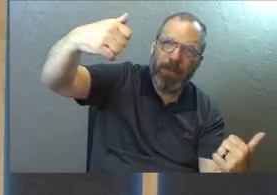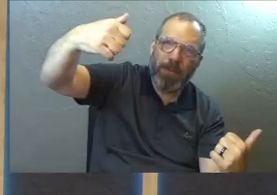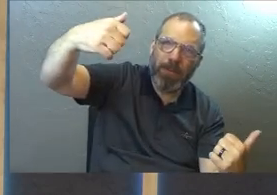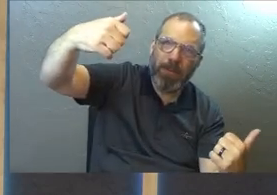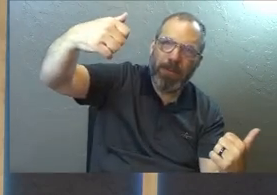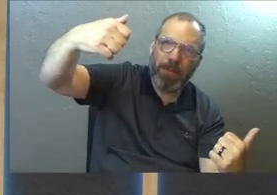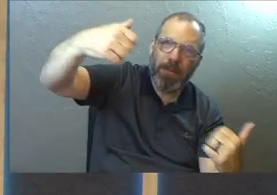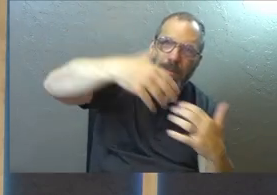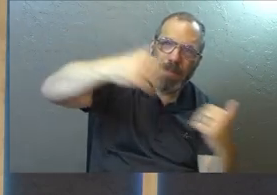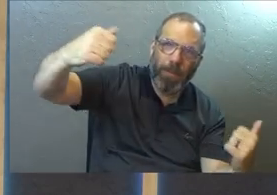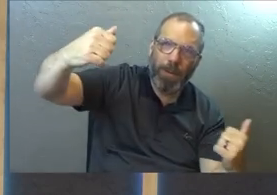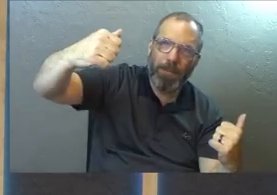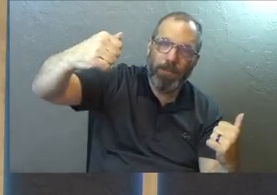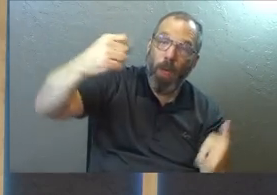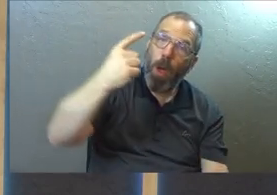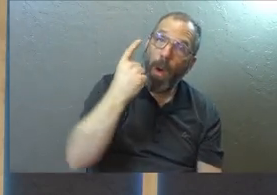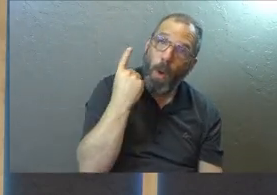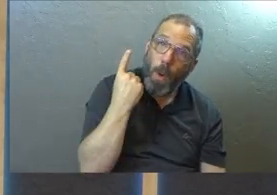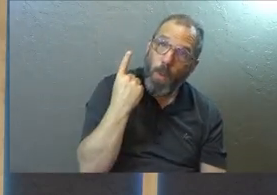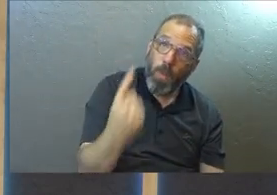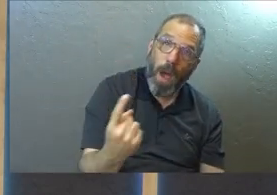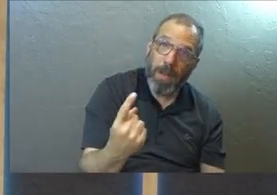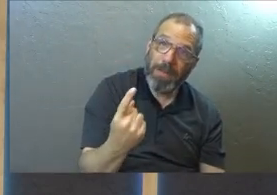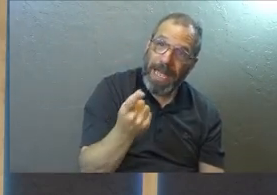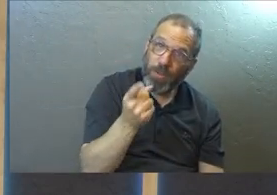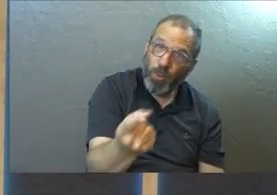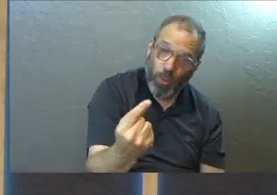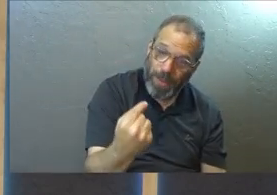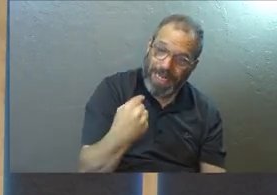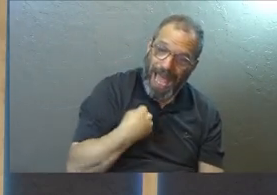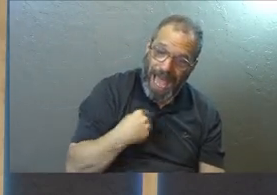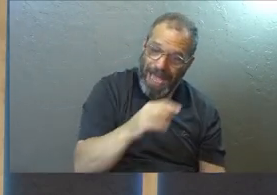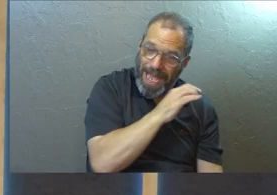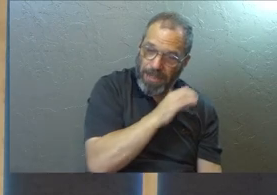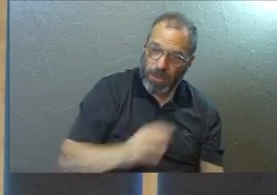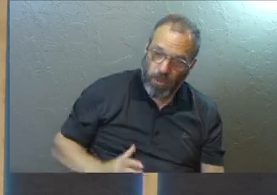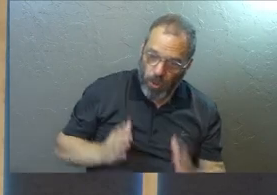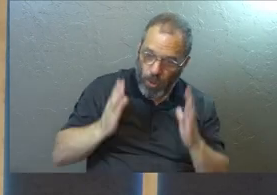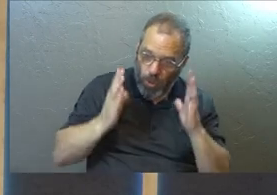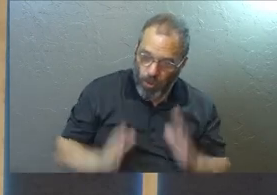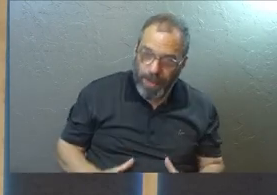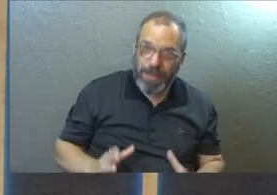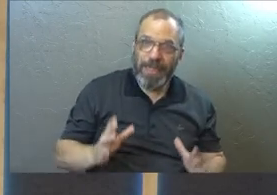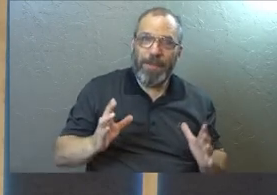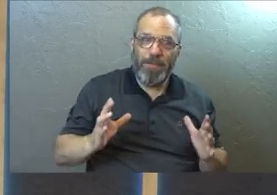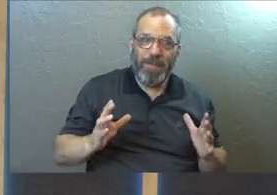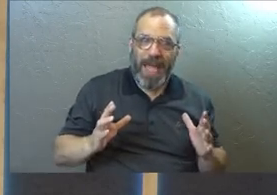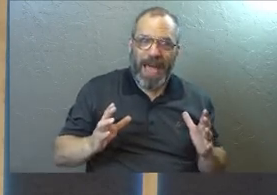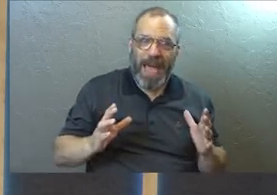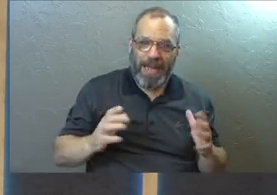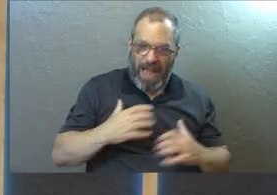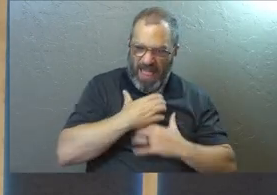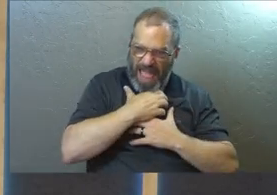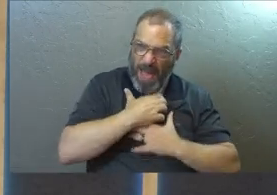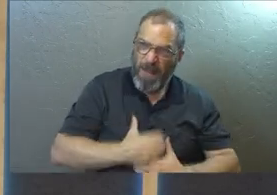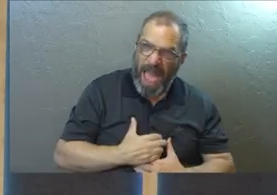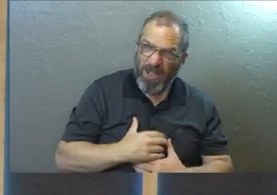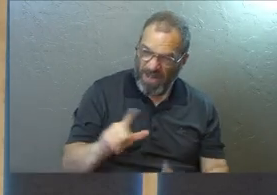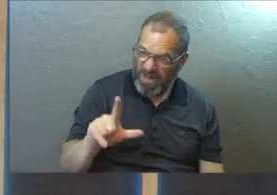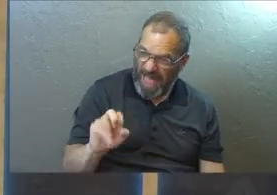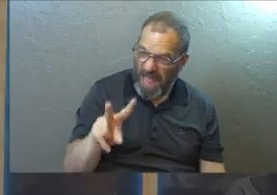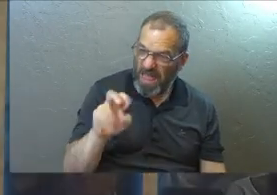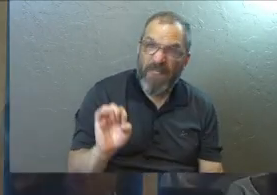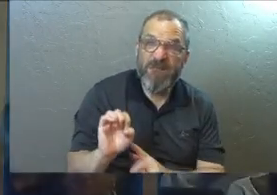again. One of the things I think for us as Christians, one of the reasons that we lose some of the passion and the love